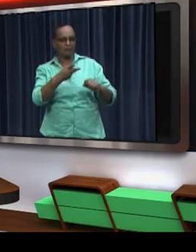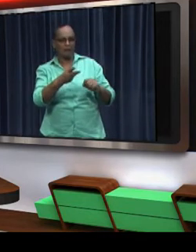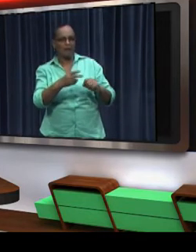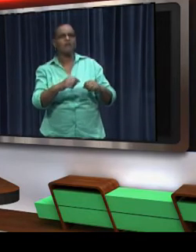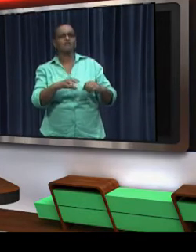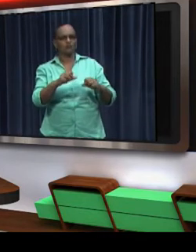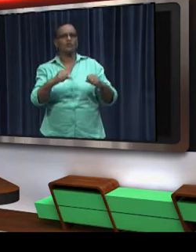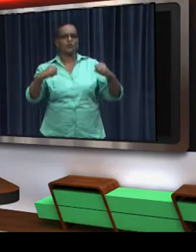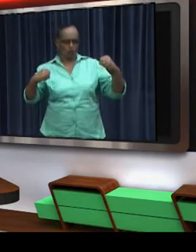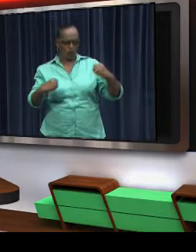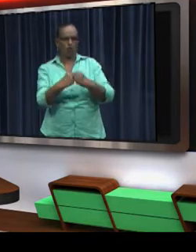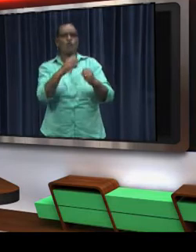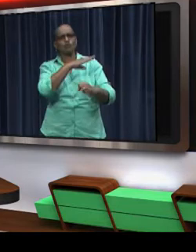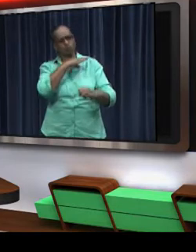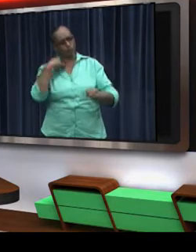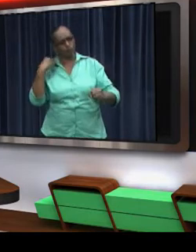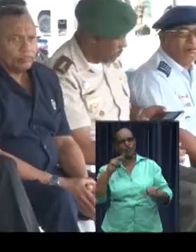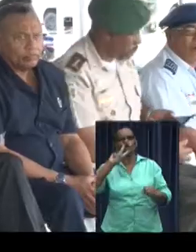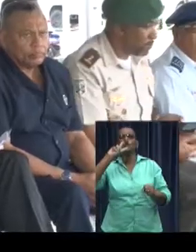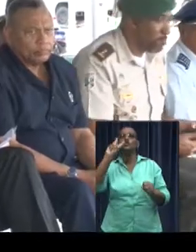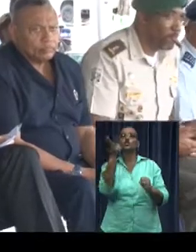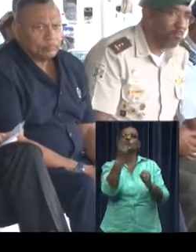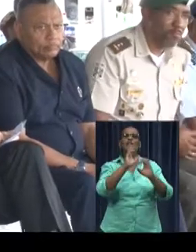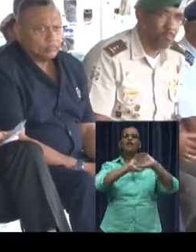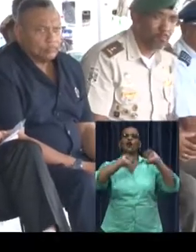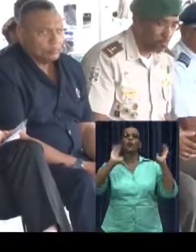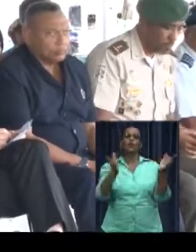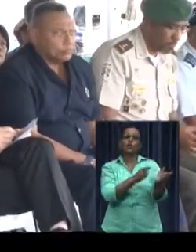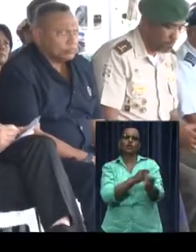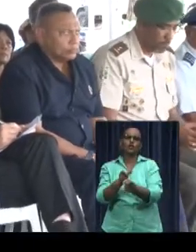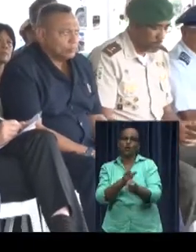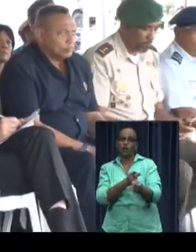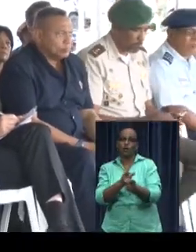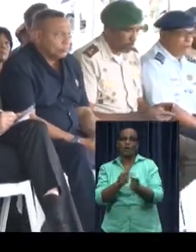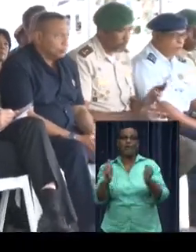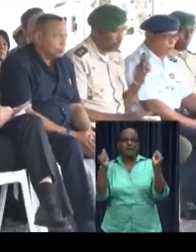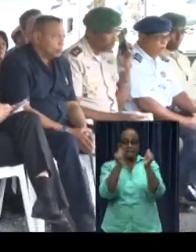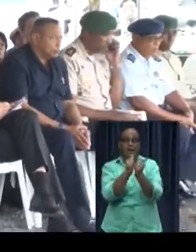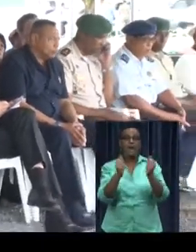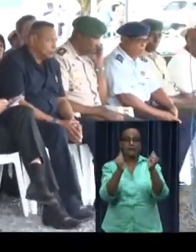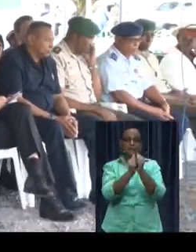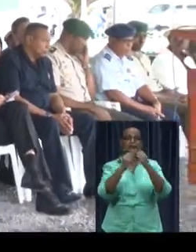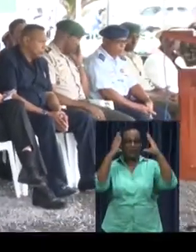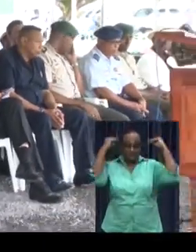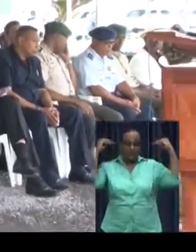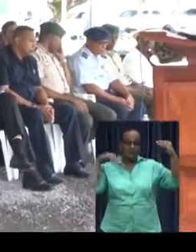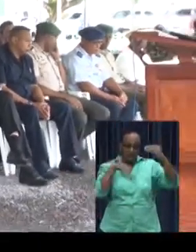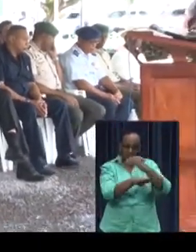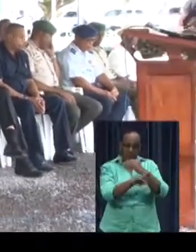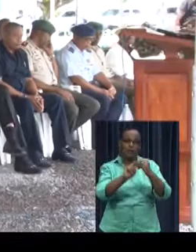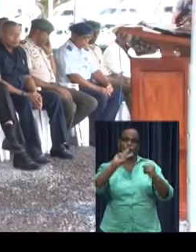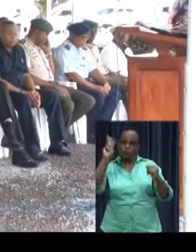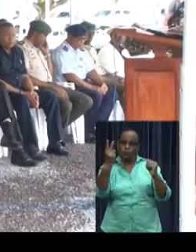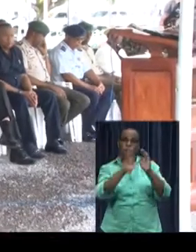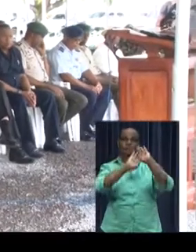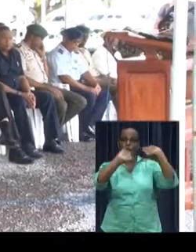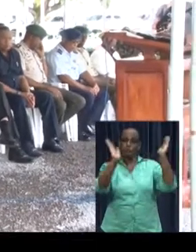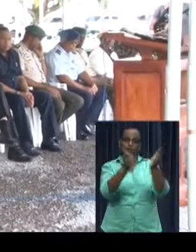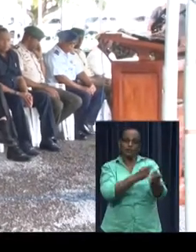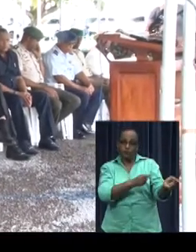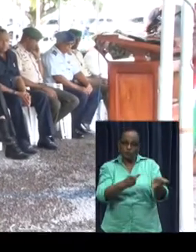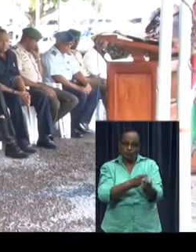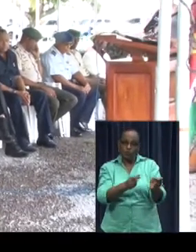World War II. Every year on the 4th of May, the end of World War II, 1939 to